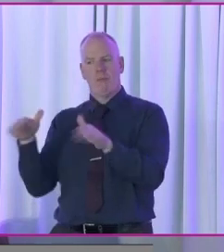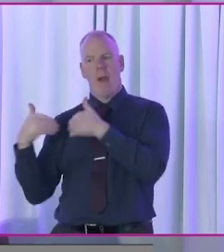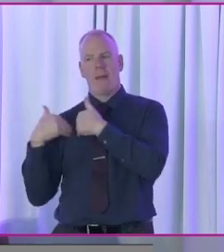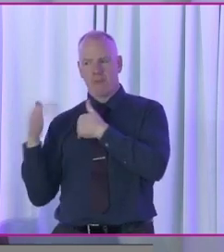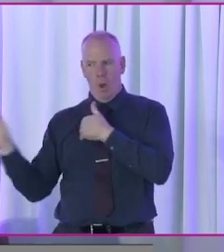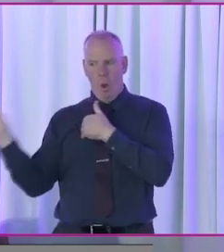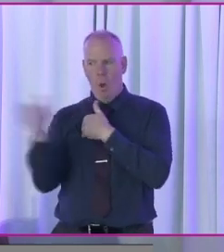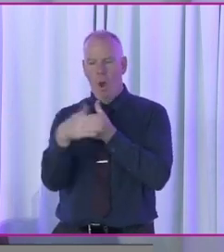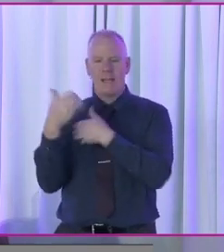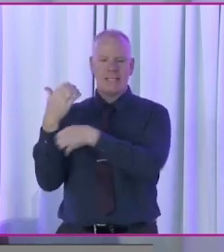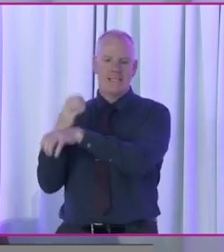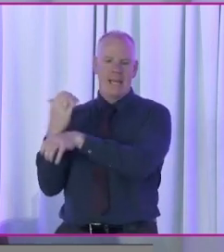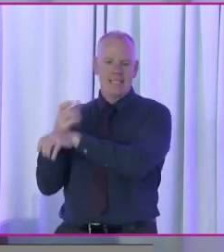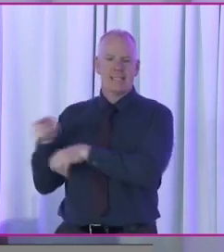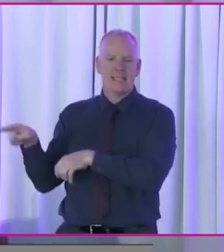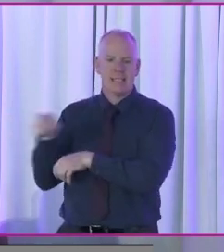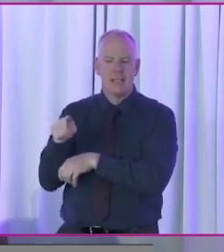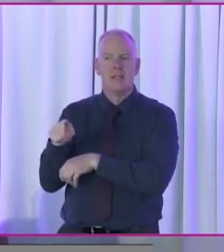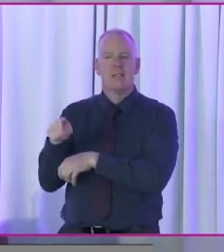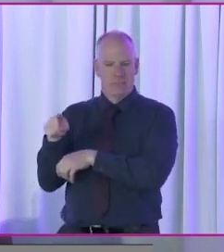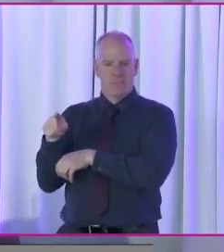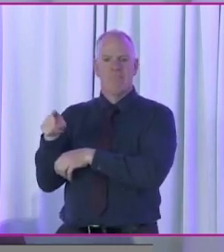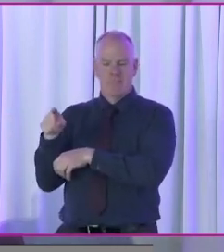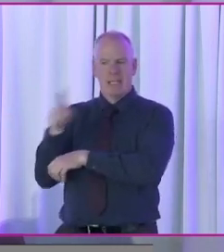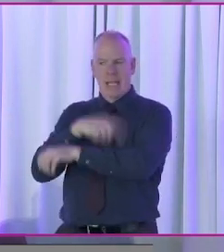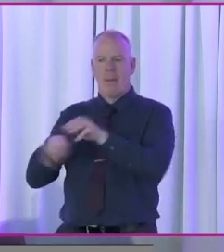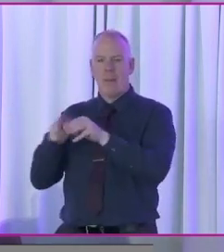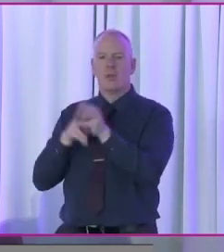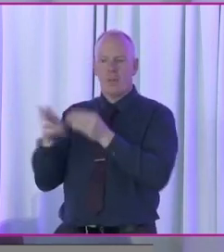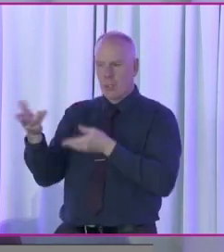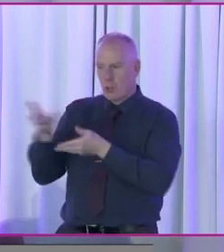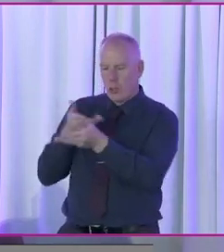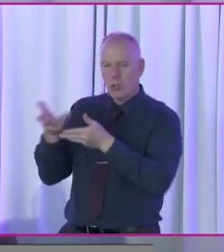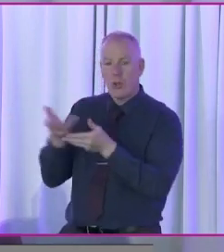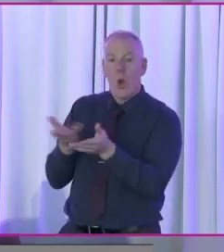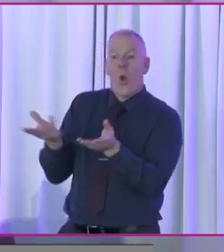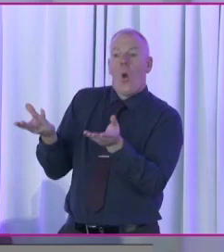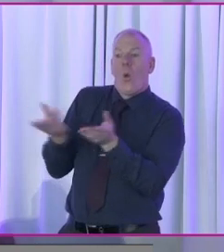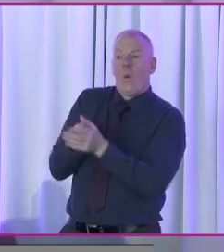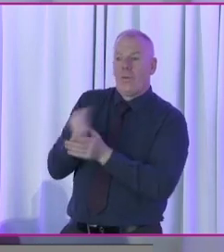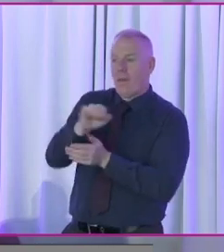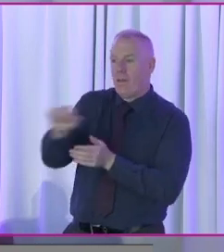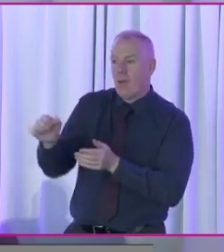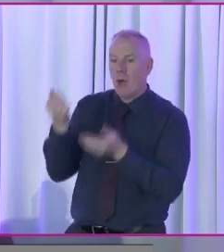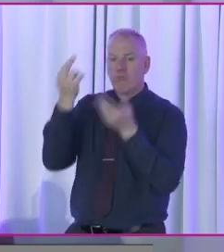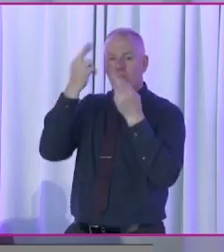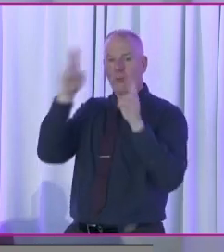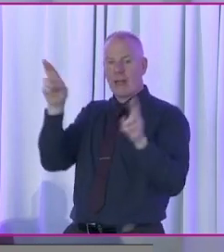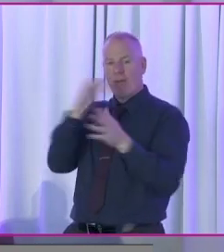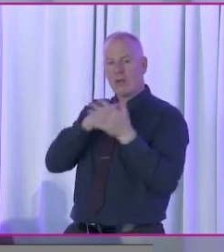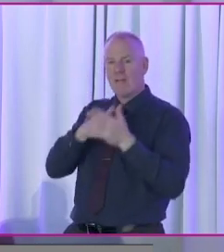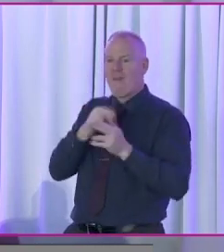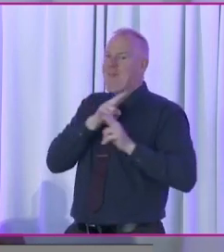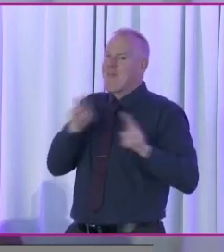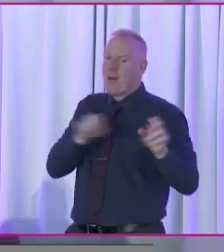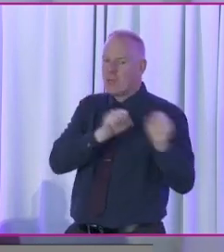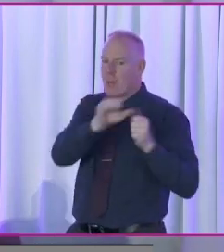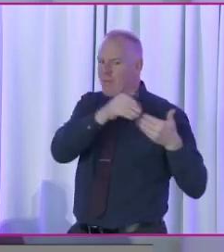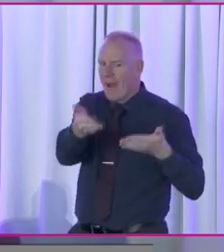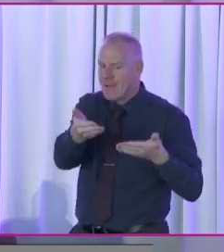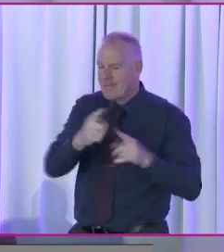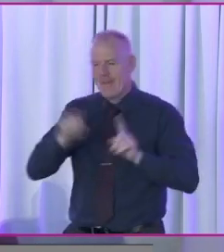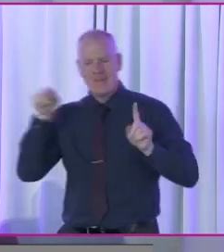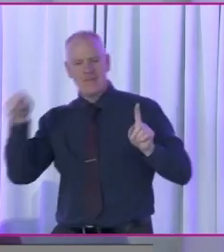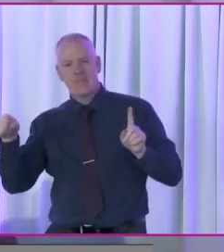that disabled people are closely consulted and actively involved through their representative organisations. And these are not service providers. It's like the